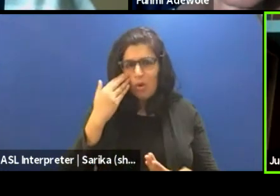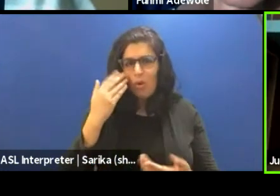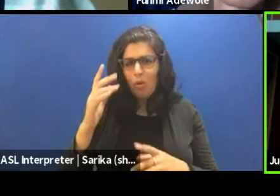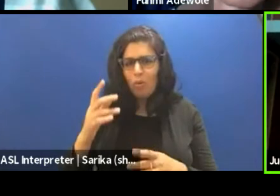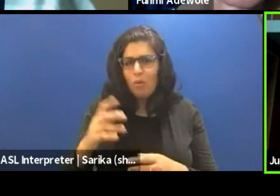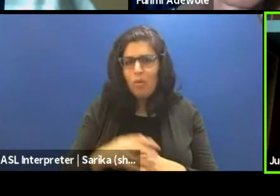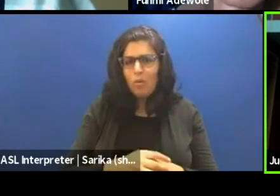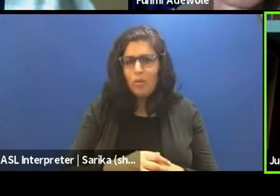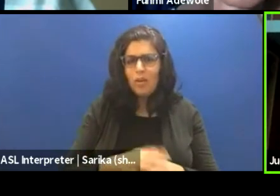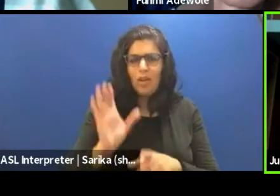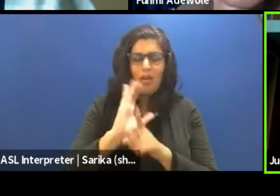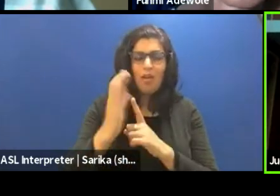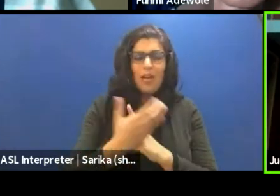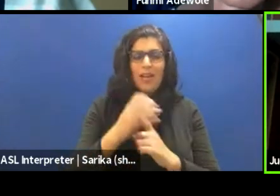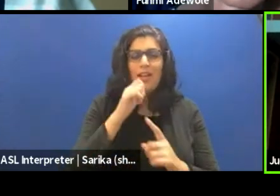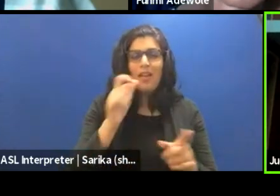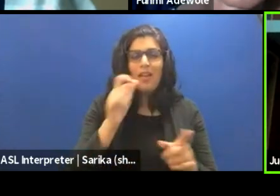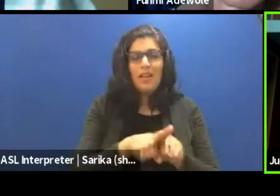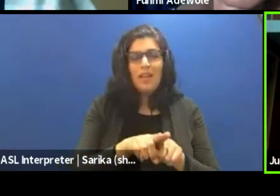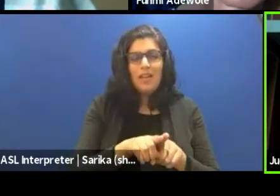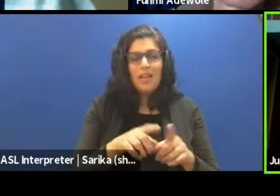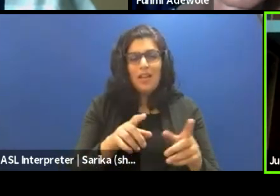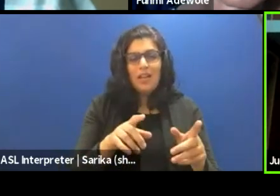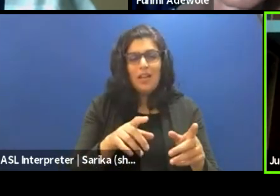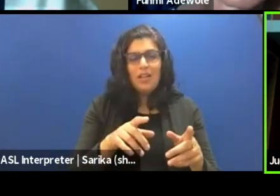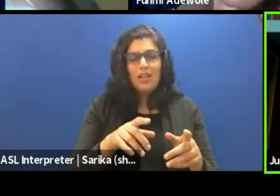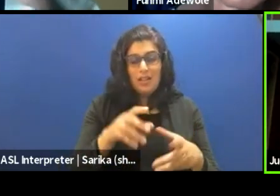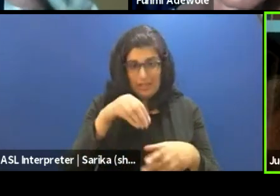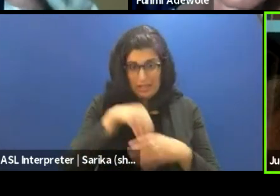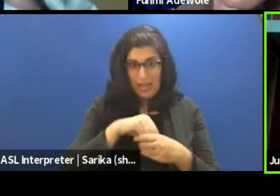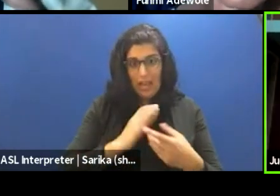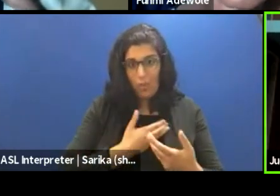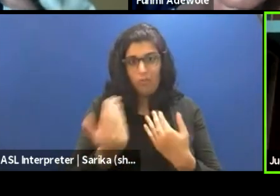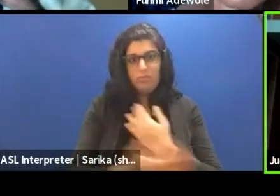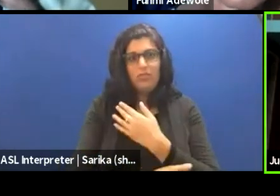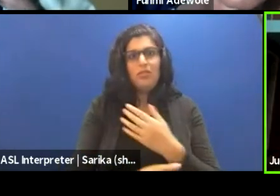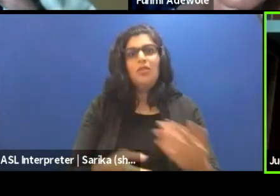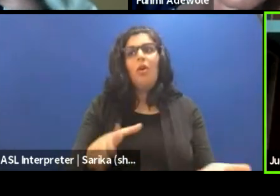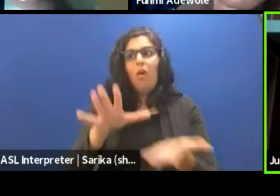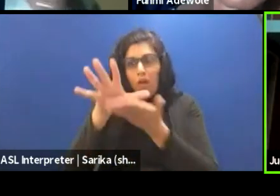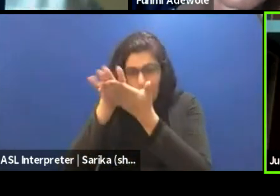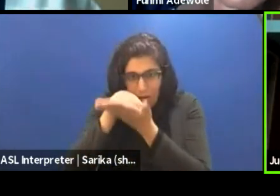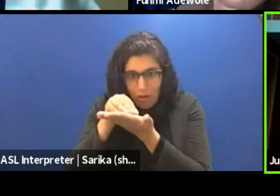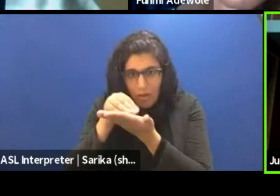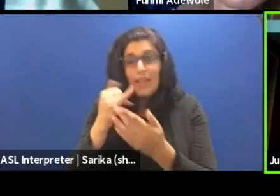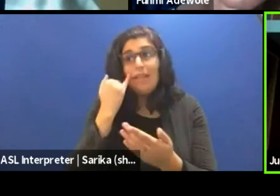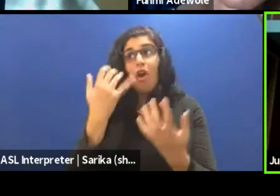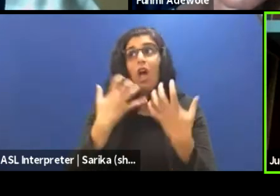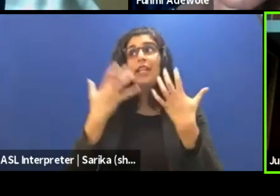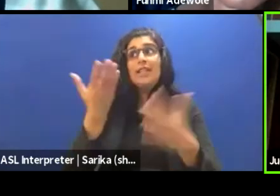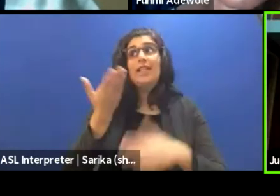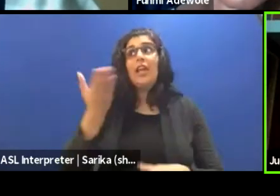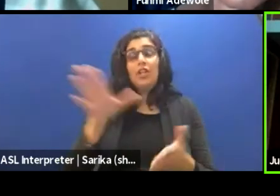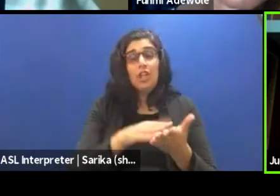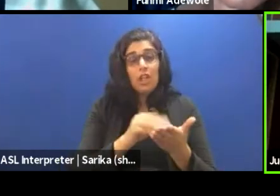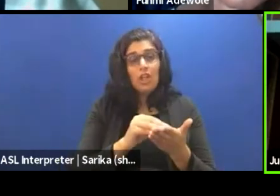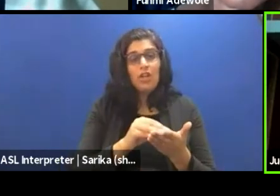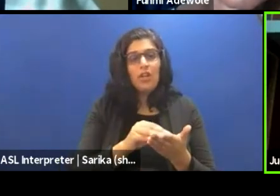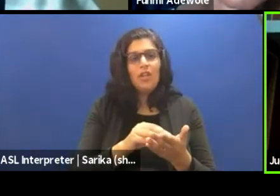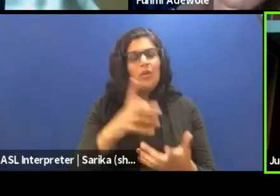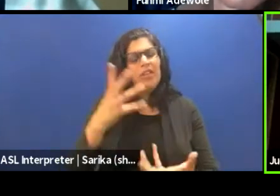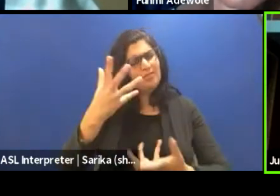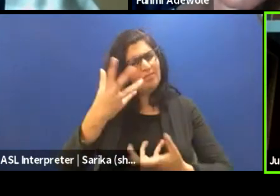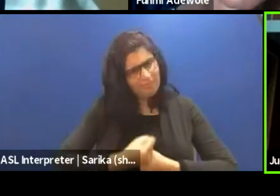This is a culture that is not ours. So we come to learn. So once your audience is there to learn, then you have to have the confidence